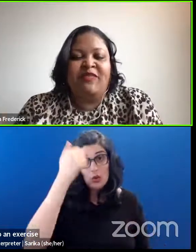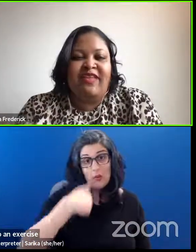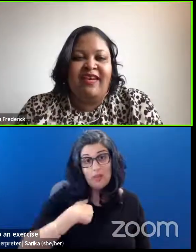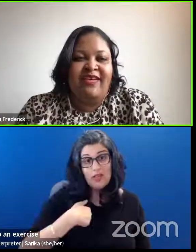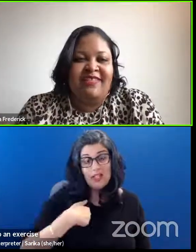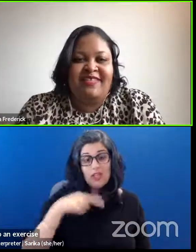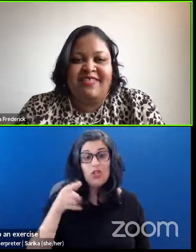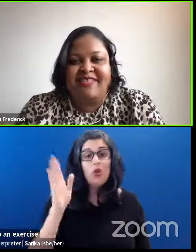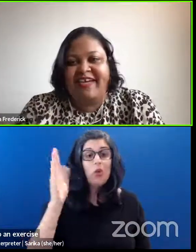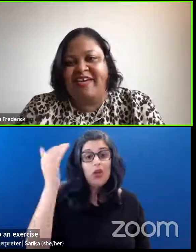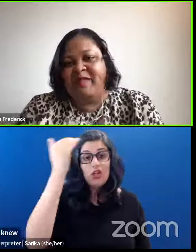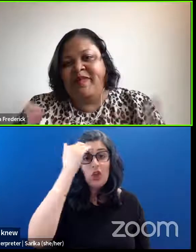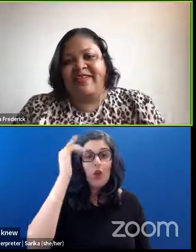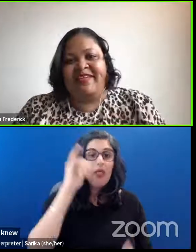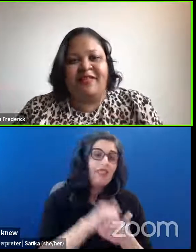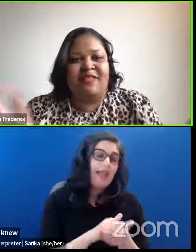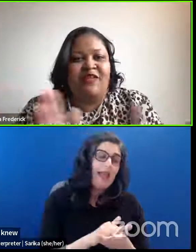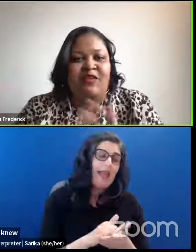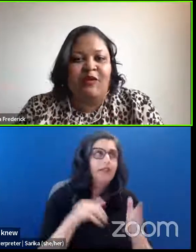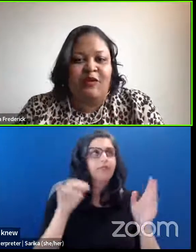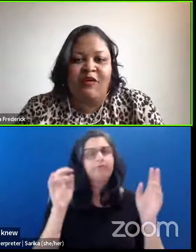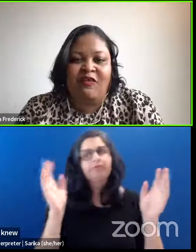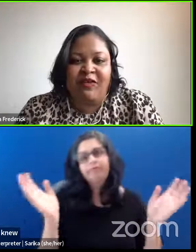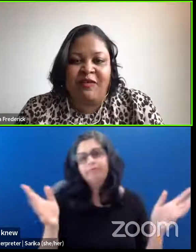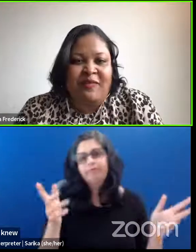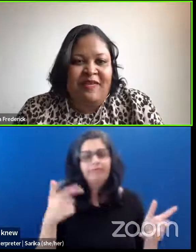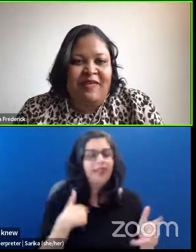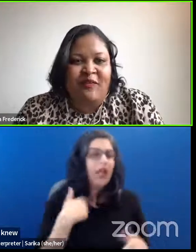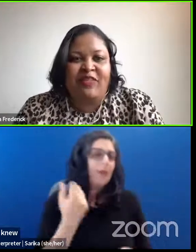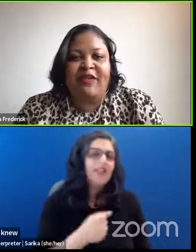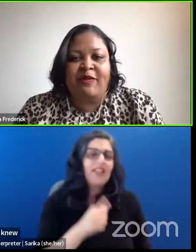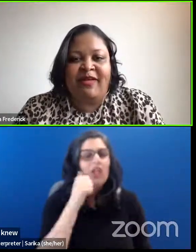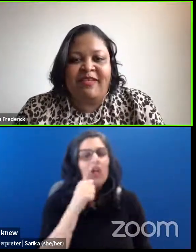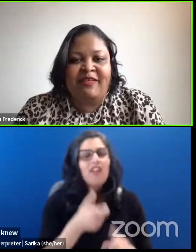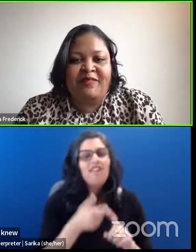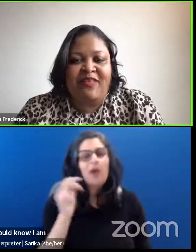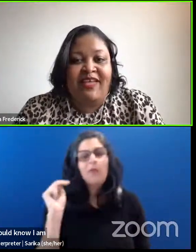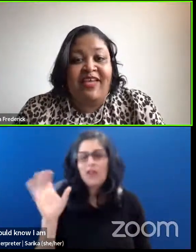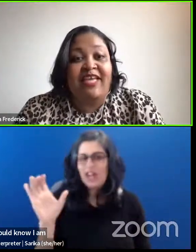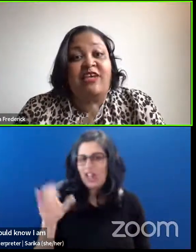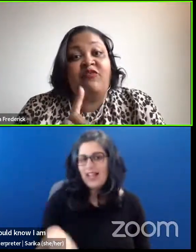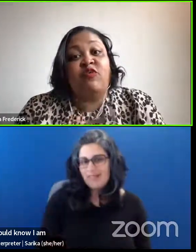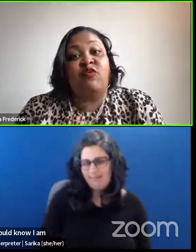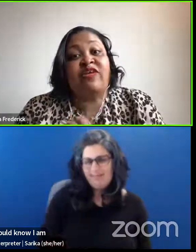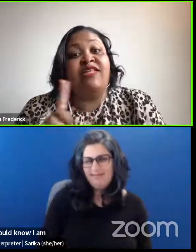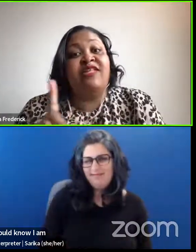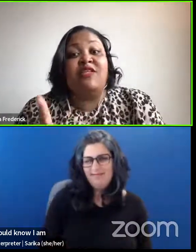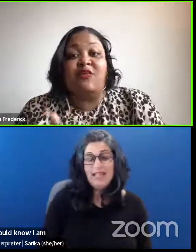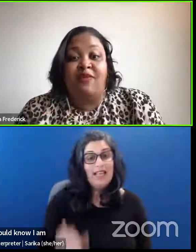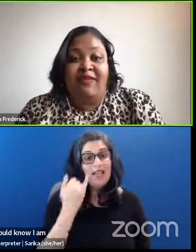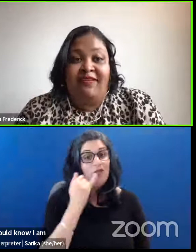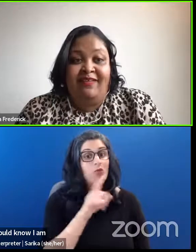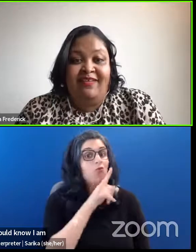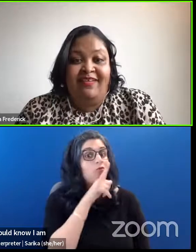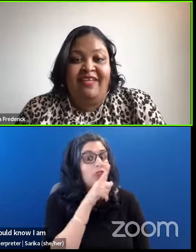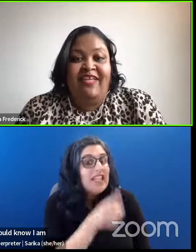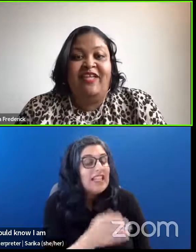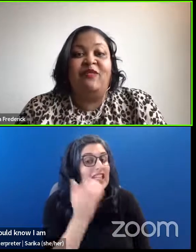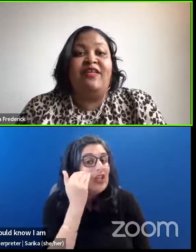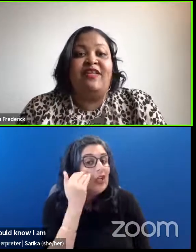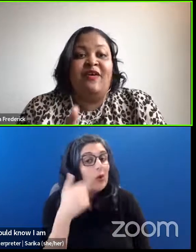would know that I'm a, you know, southern girl from North Carolina. If you really knew me,